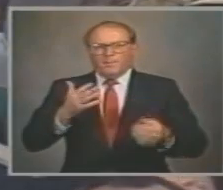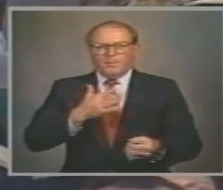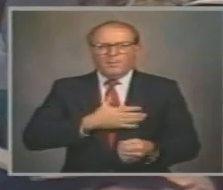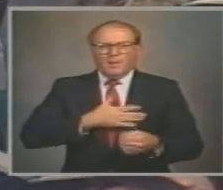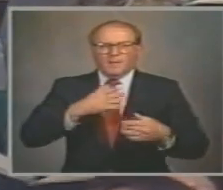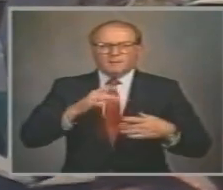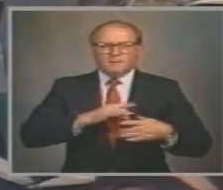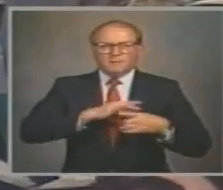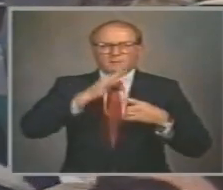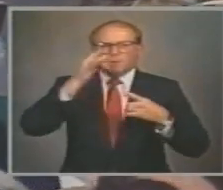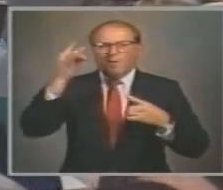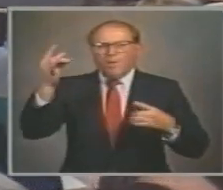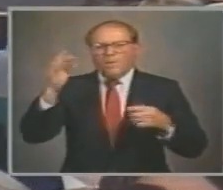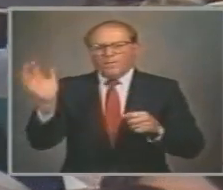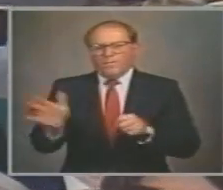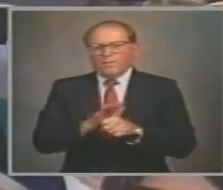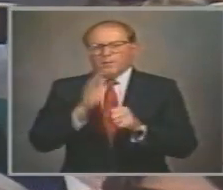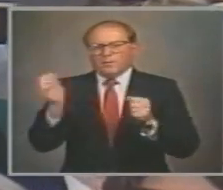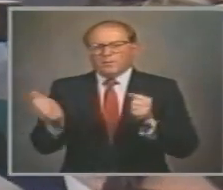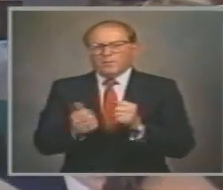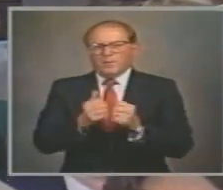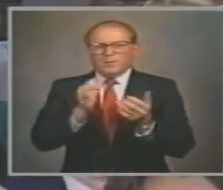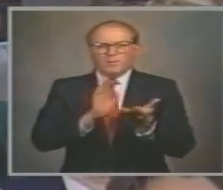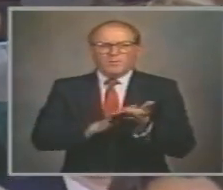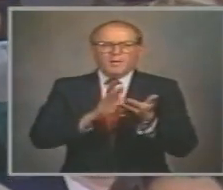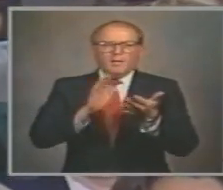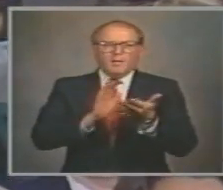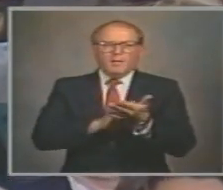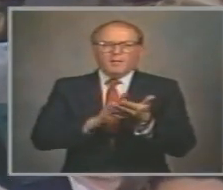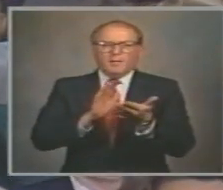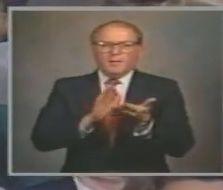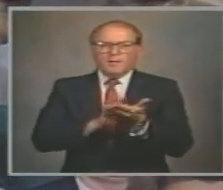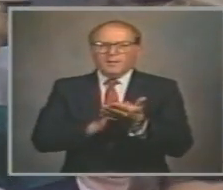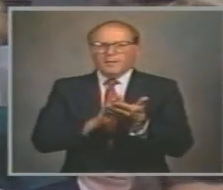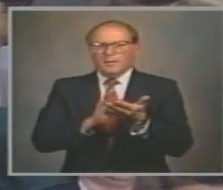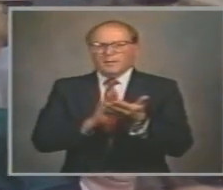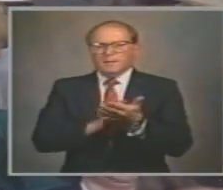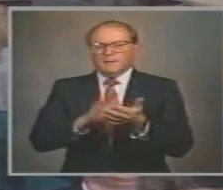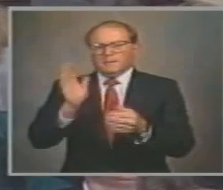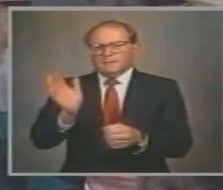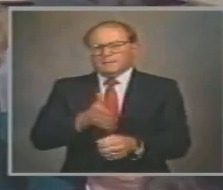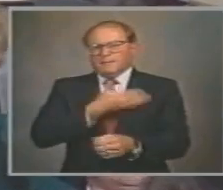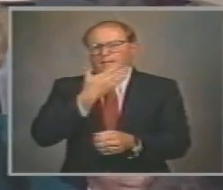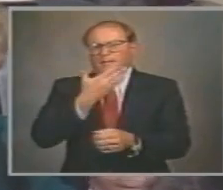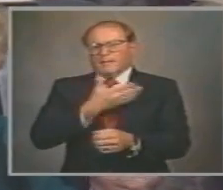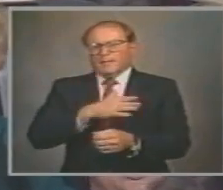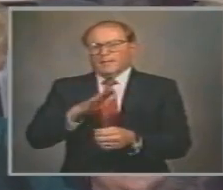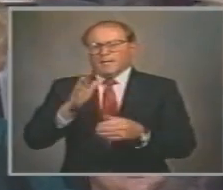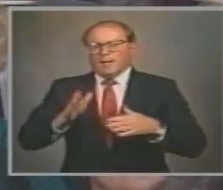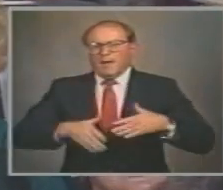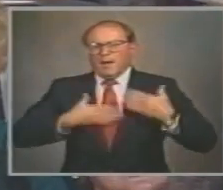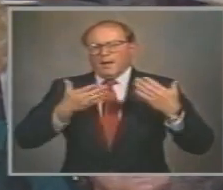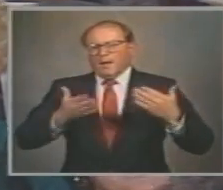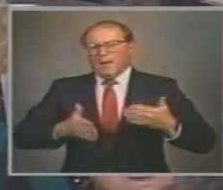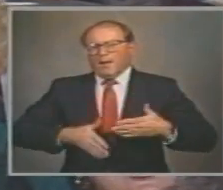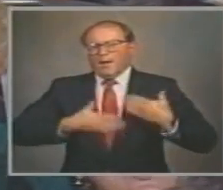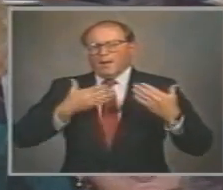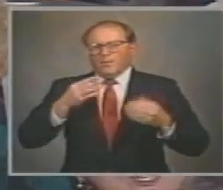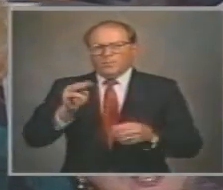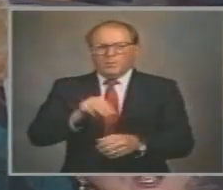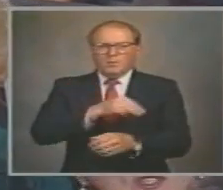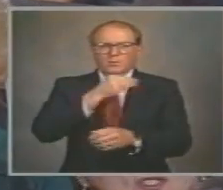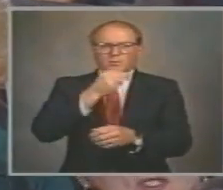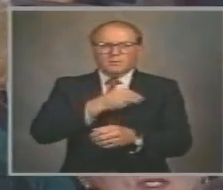My soul is lost in grace Sing on wistful,